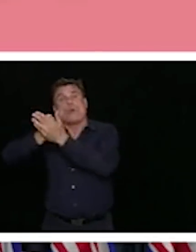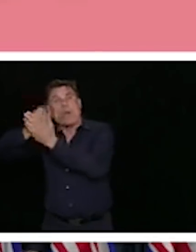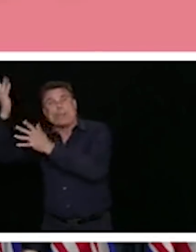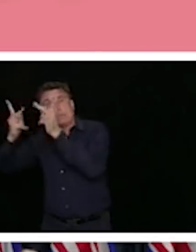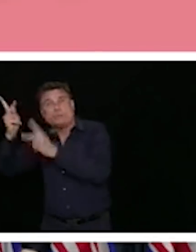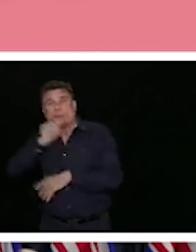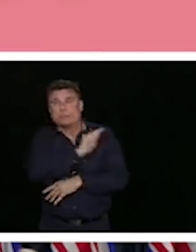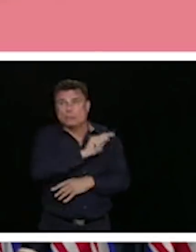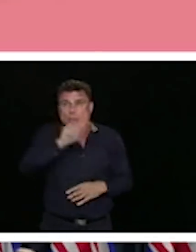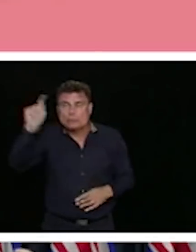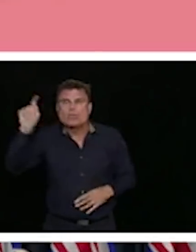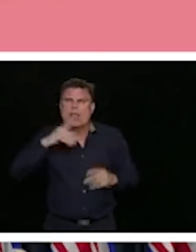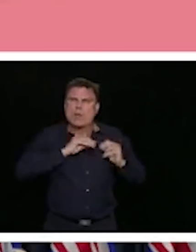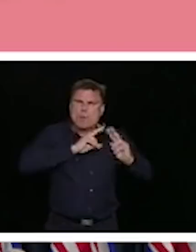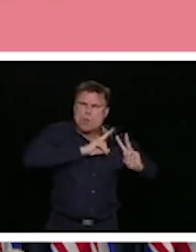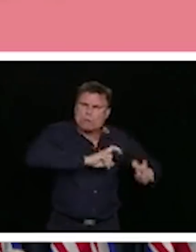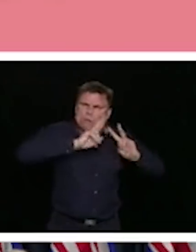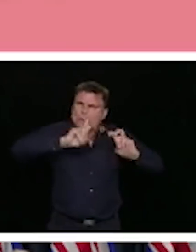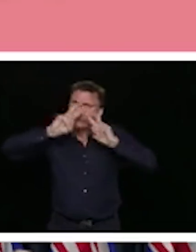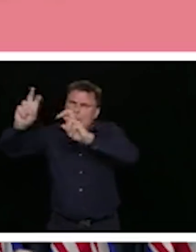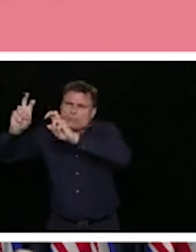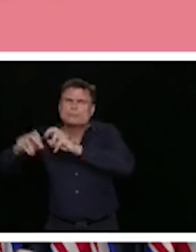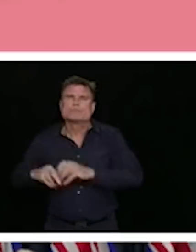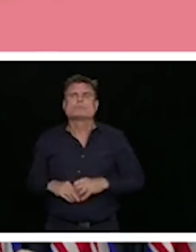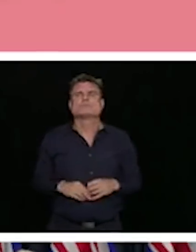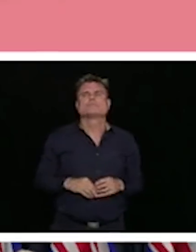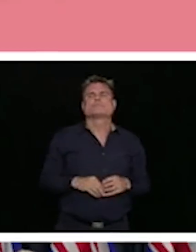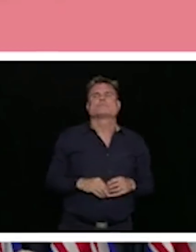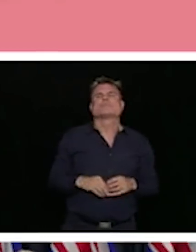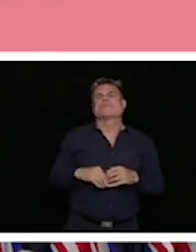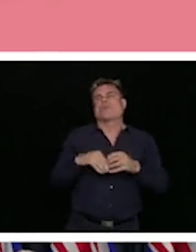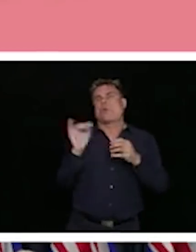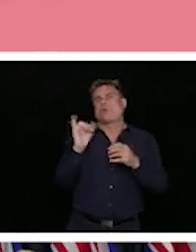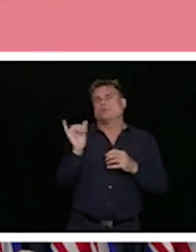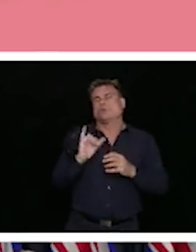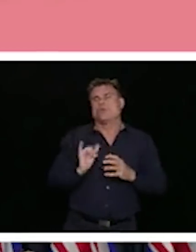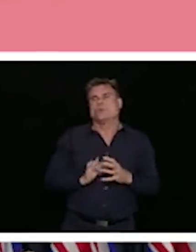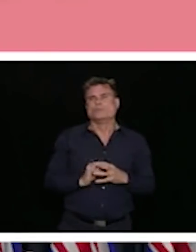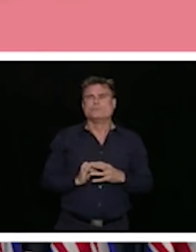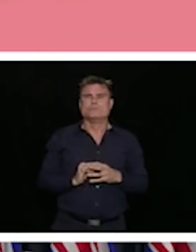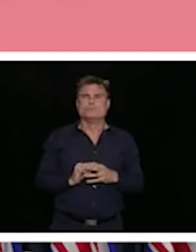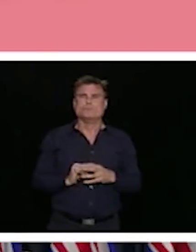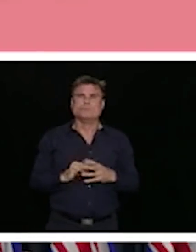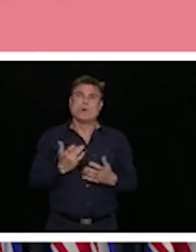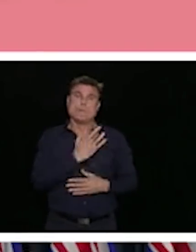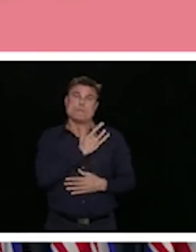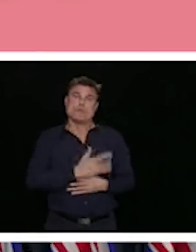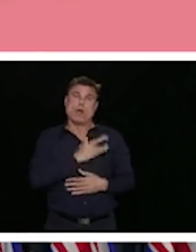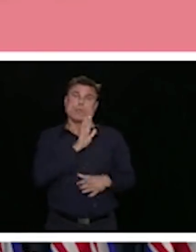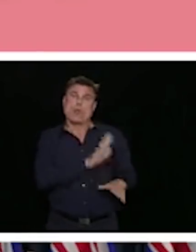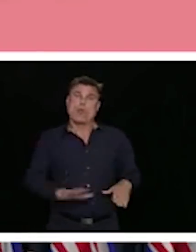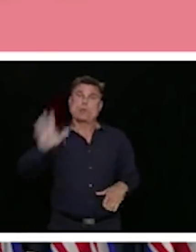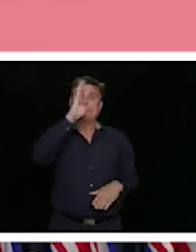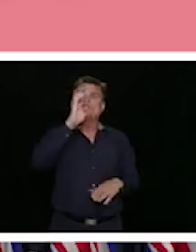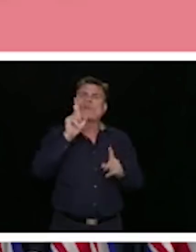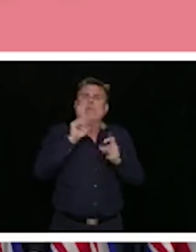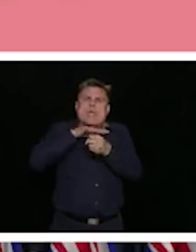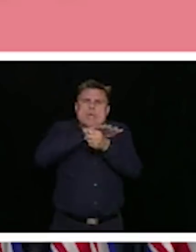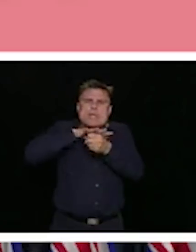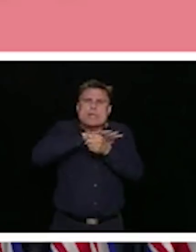Some of the other things that we have been looking at are people differentially affected in different parts of the province. And really,